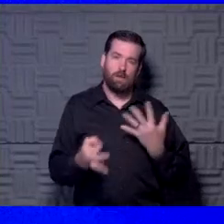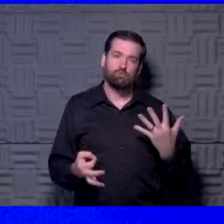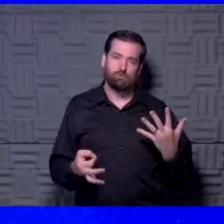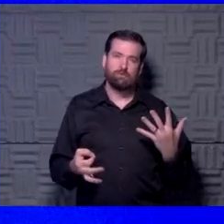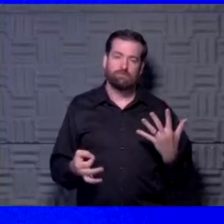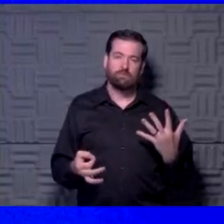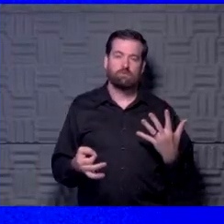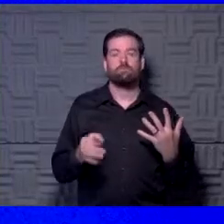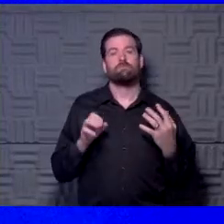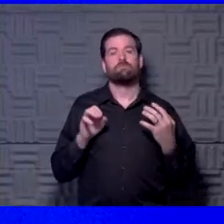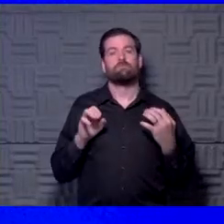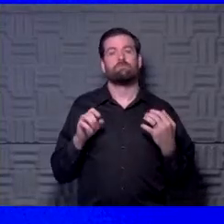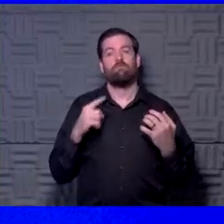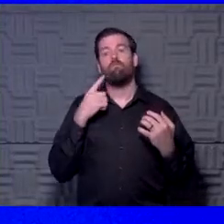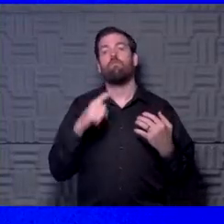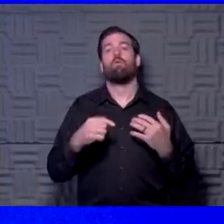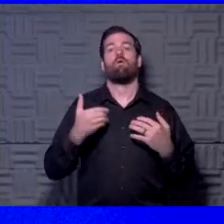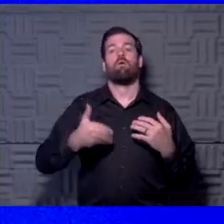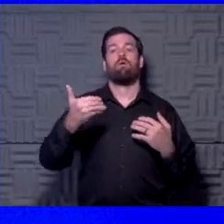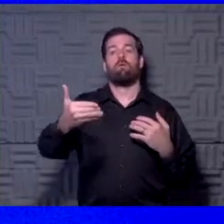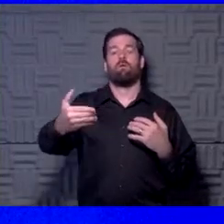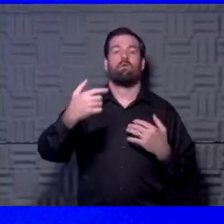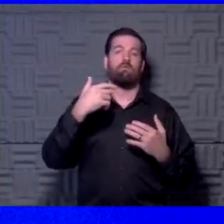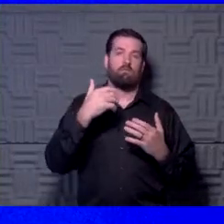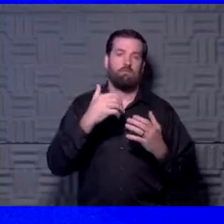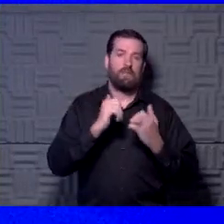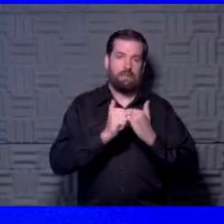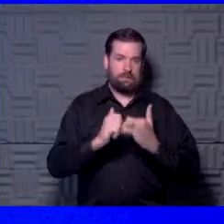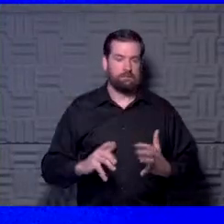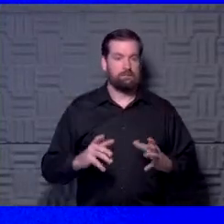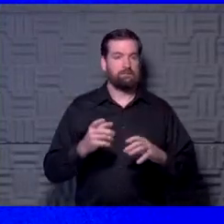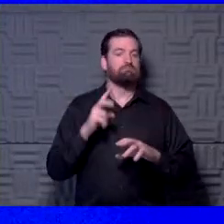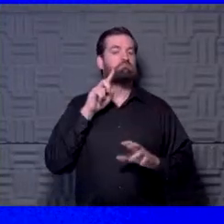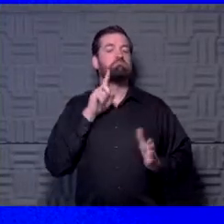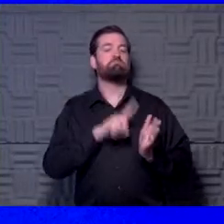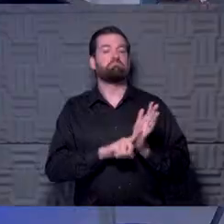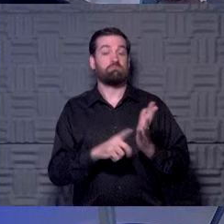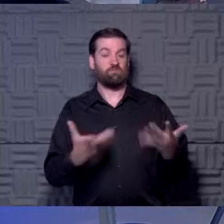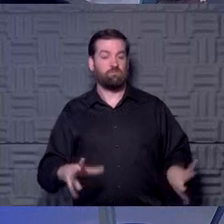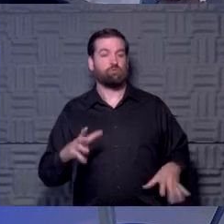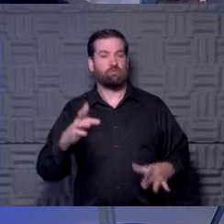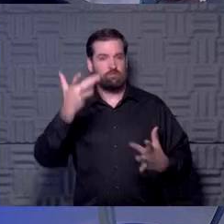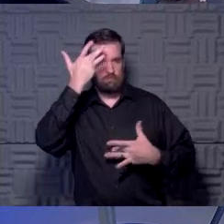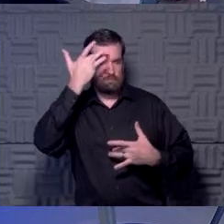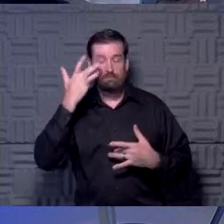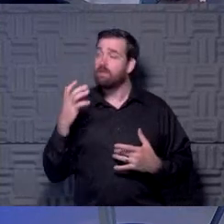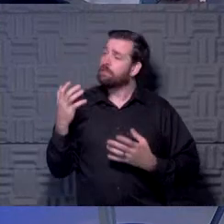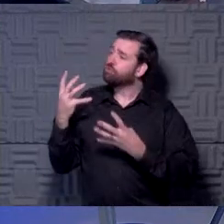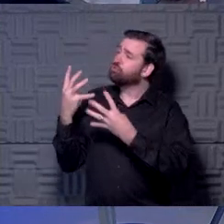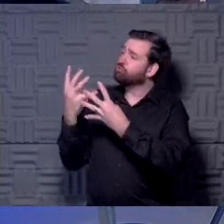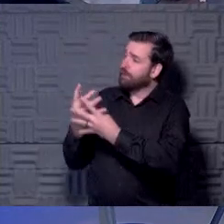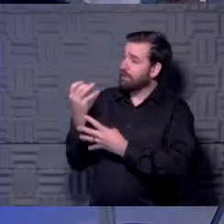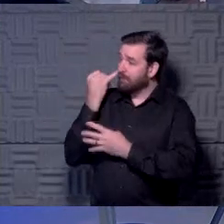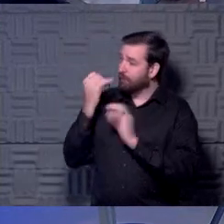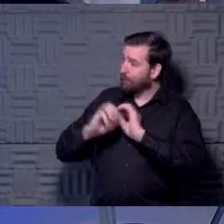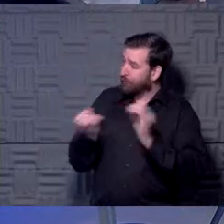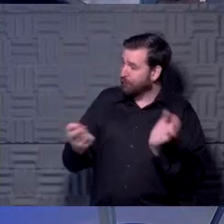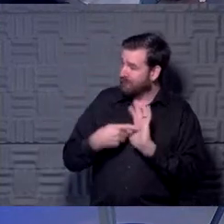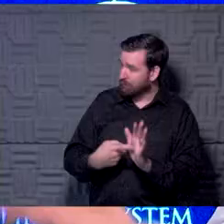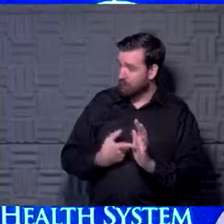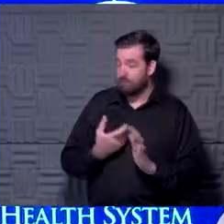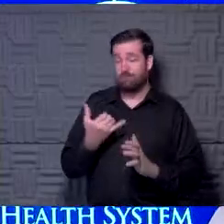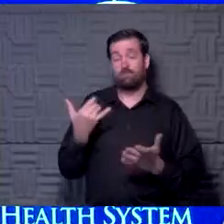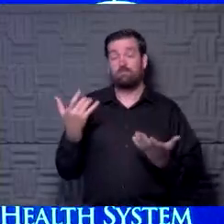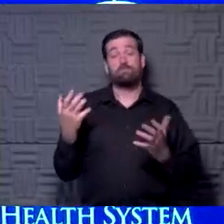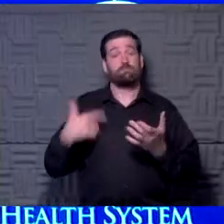measurements you could use to start doing to athletes to see if they have had it in the past. Just to make sure it's a screening in case you're asymptomatic because we said